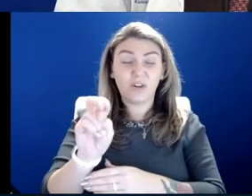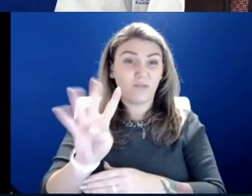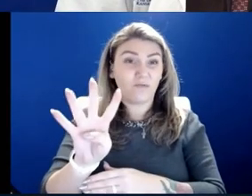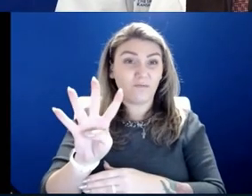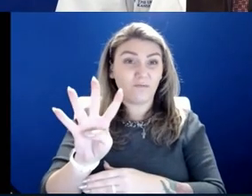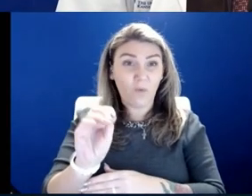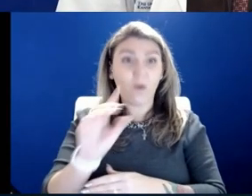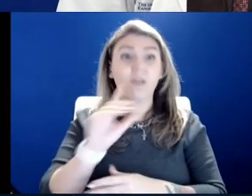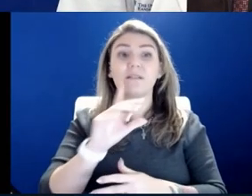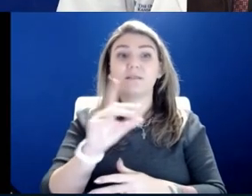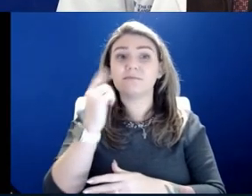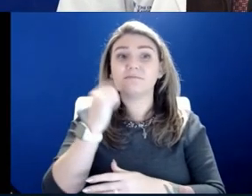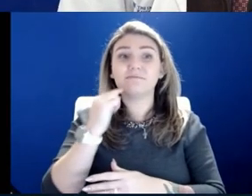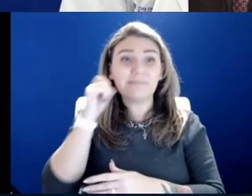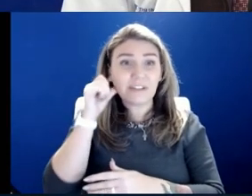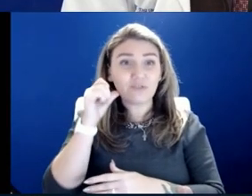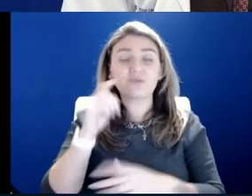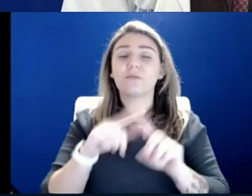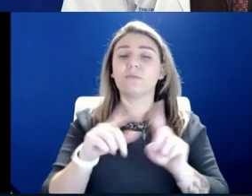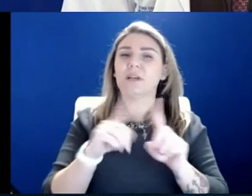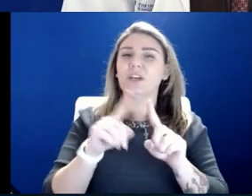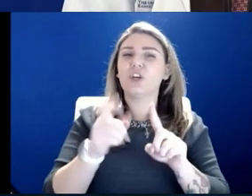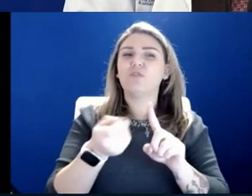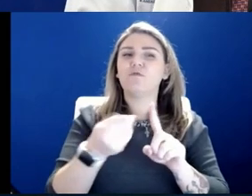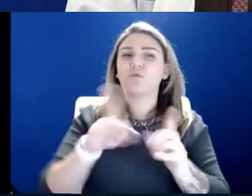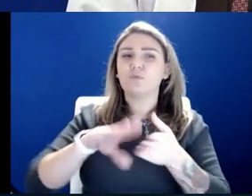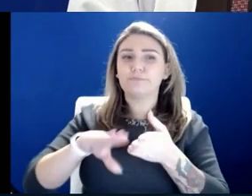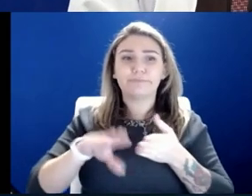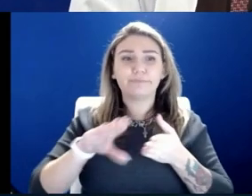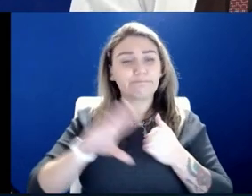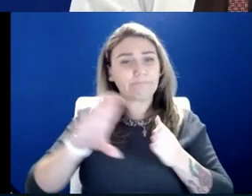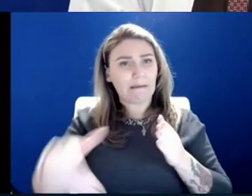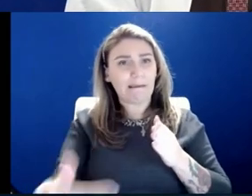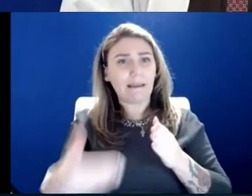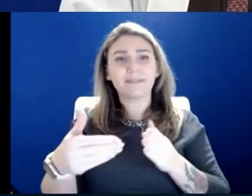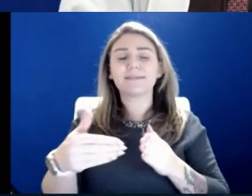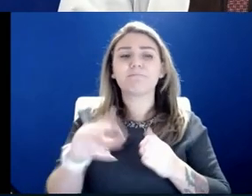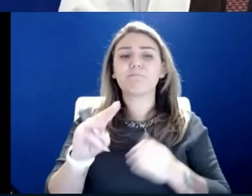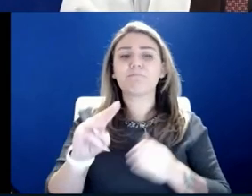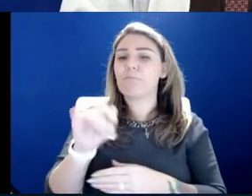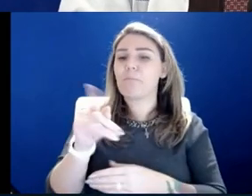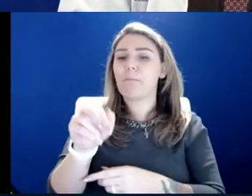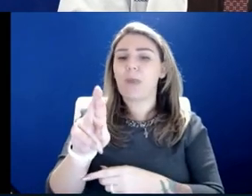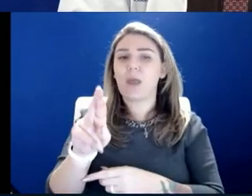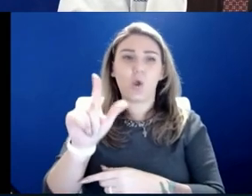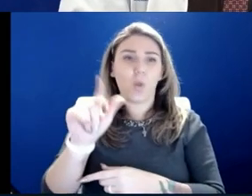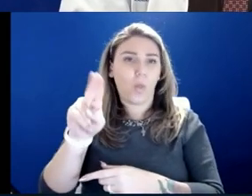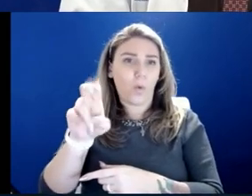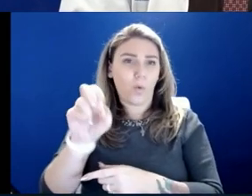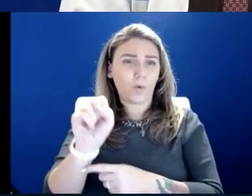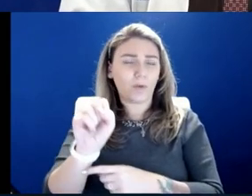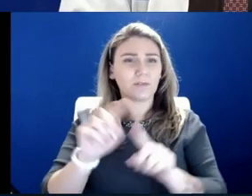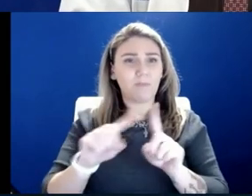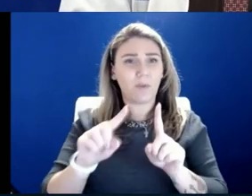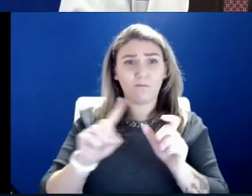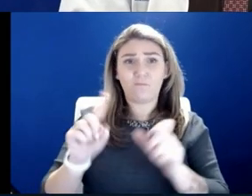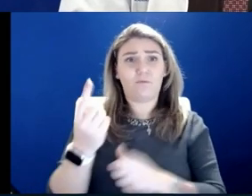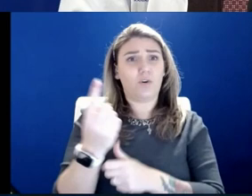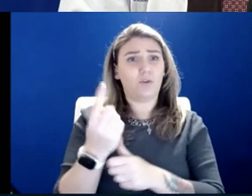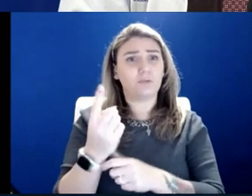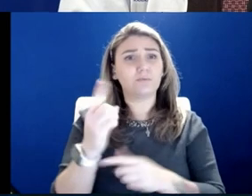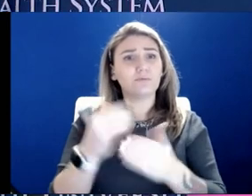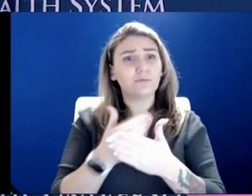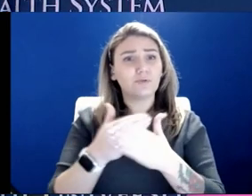Well, we're going to talk next with our guest, Mayor Lucas, in just a moment. But first, Jess, you've got a new video to share with us. I